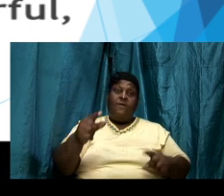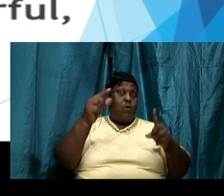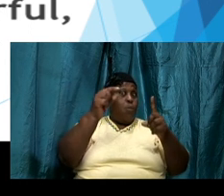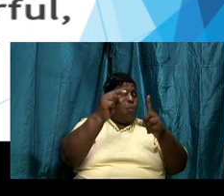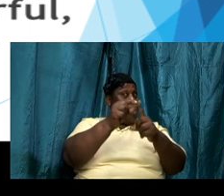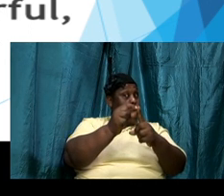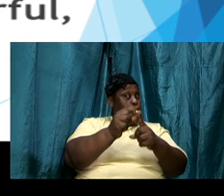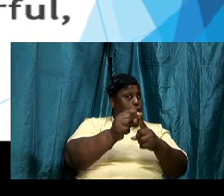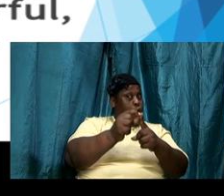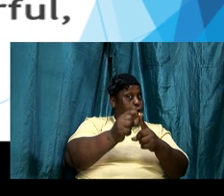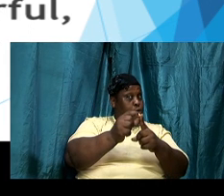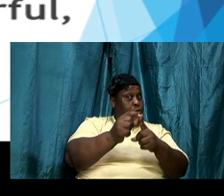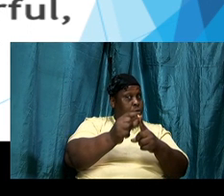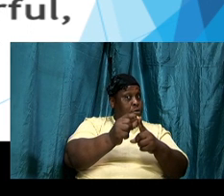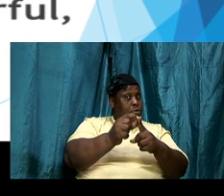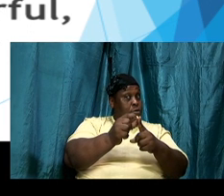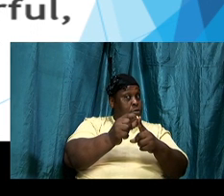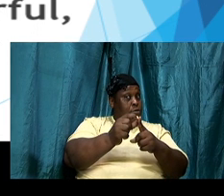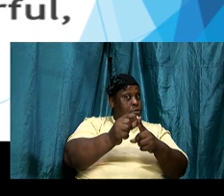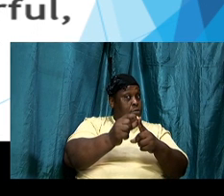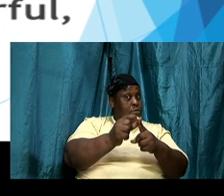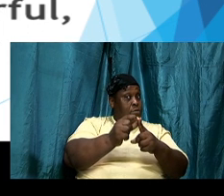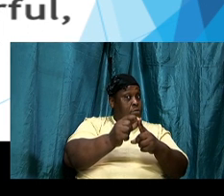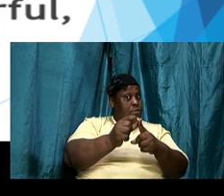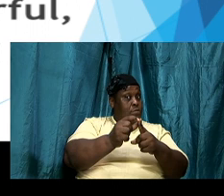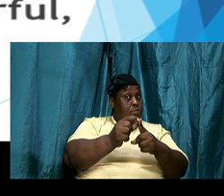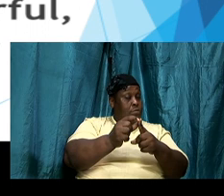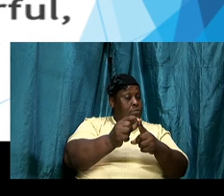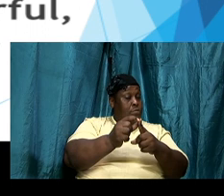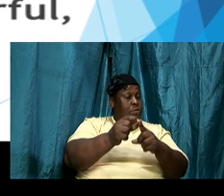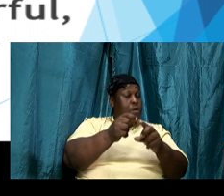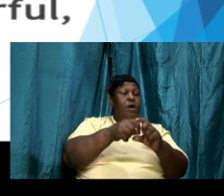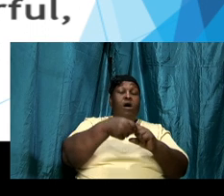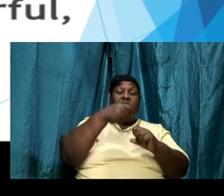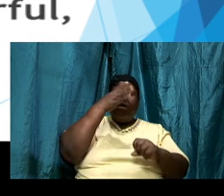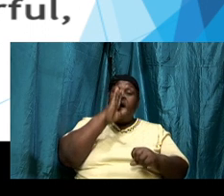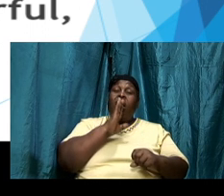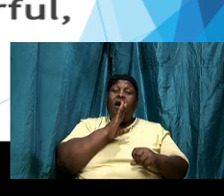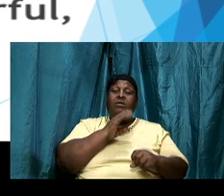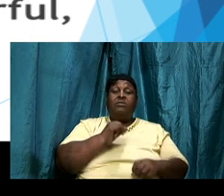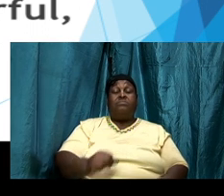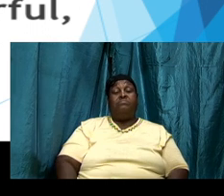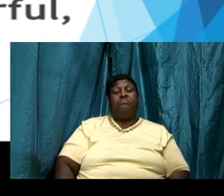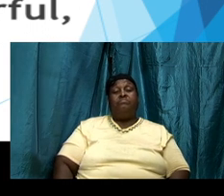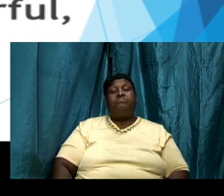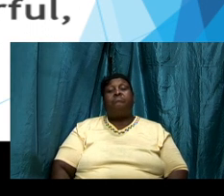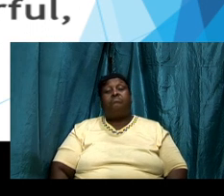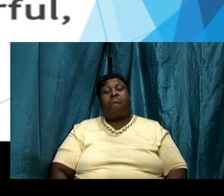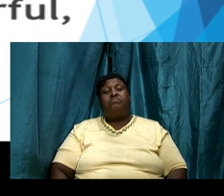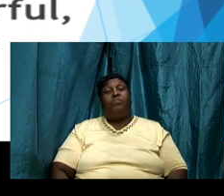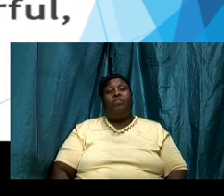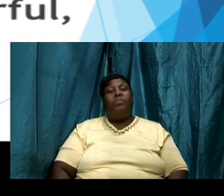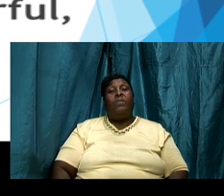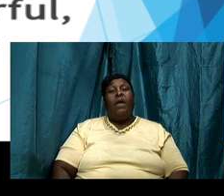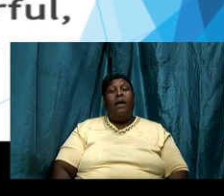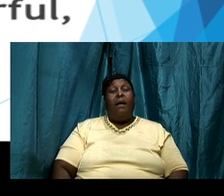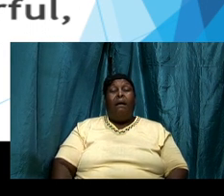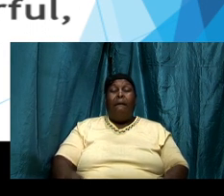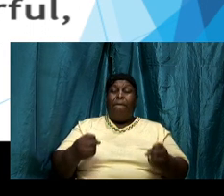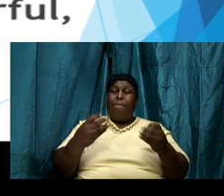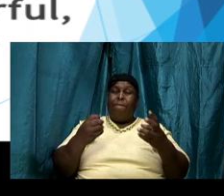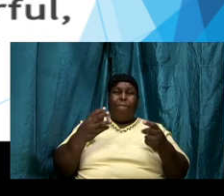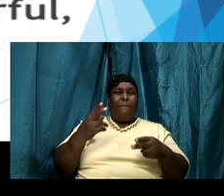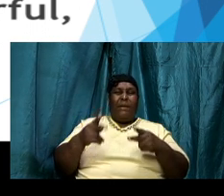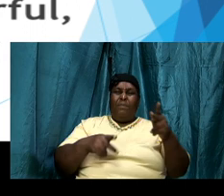word depart out of your mouth now most folks don't know that in the olden days when folks read and meditate on the word